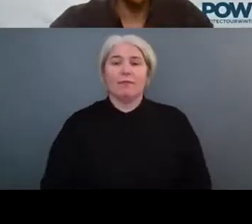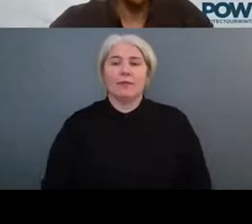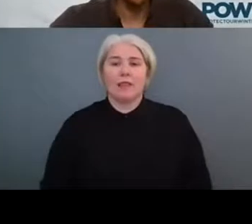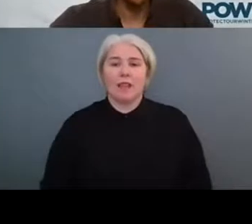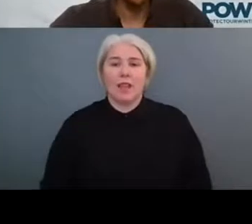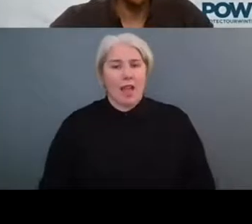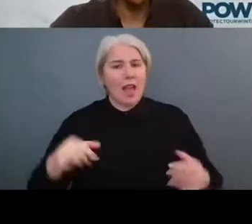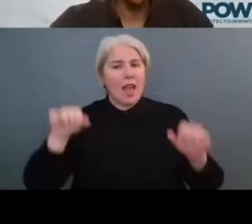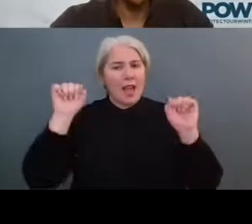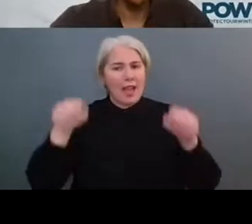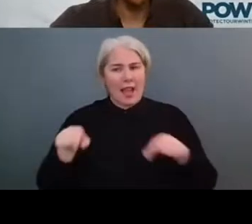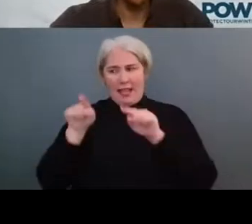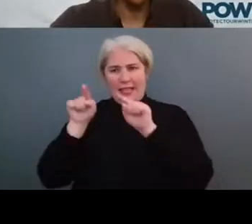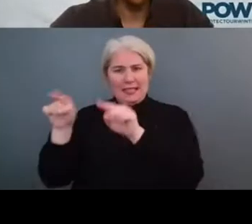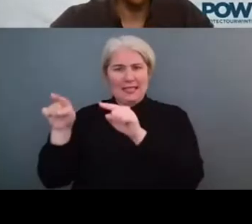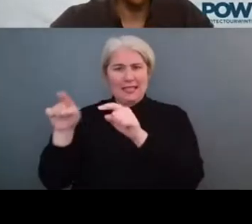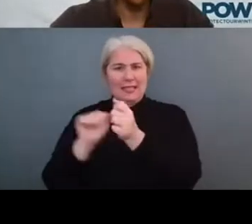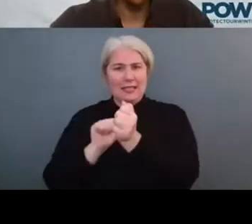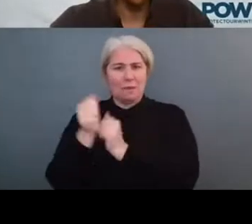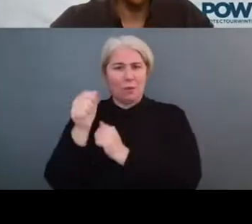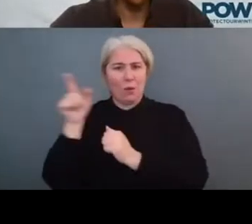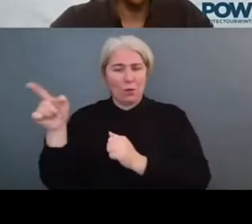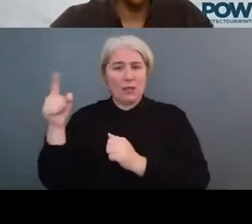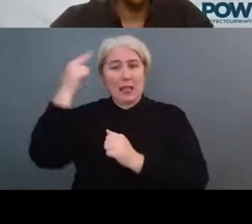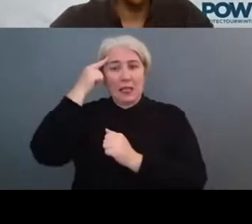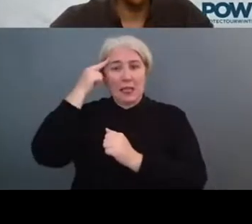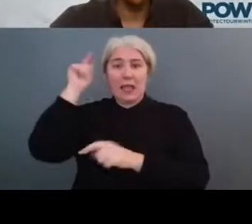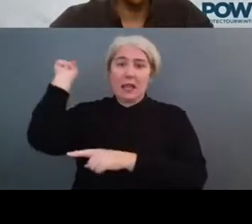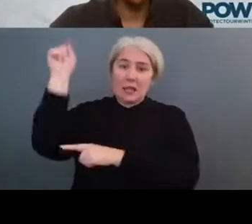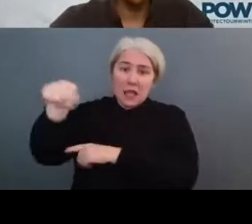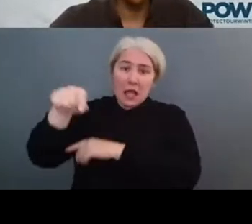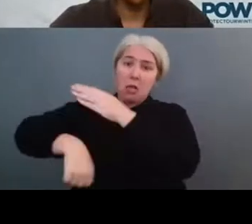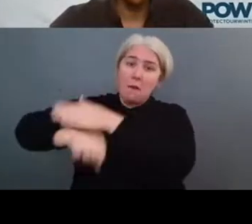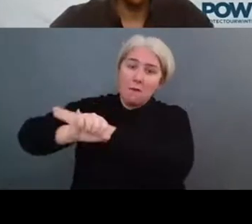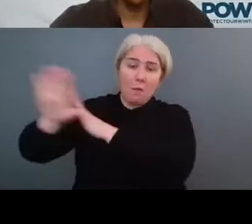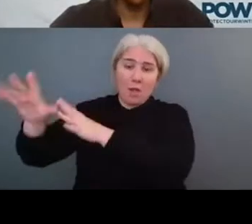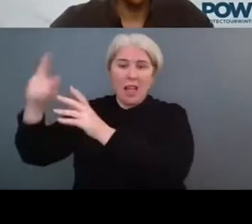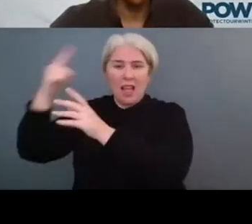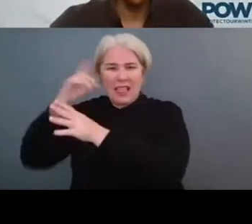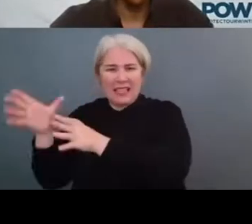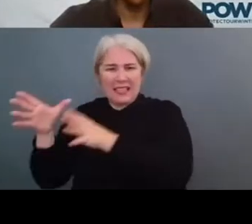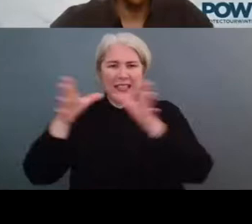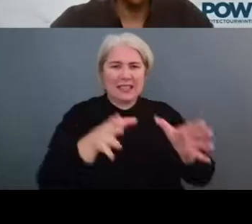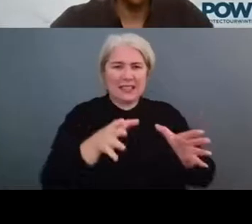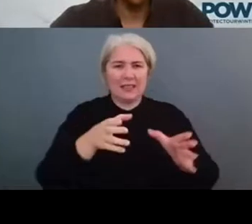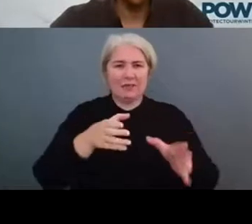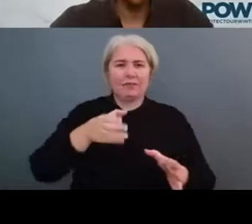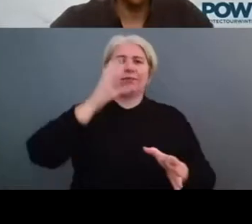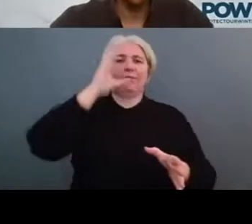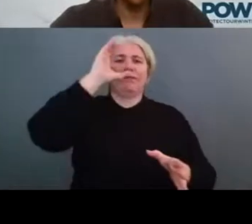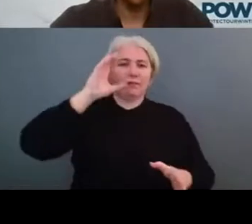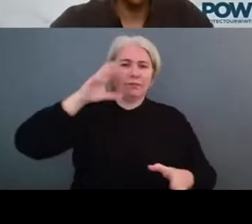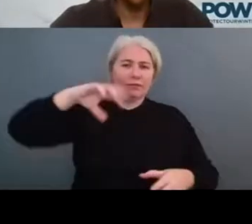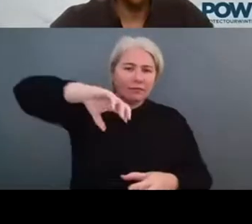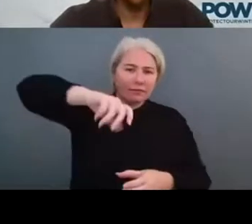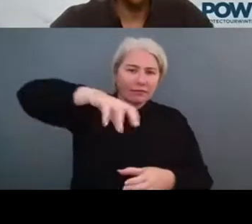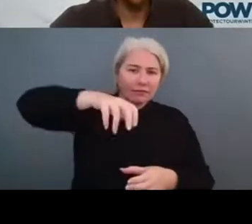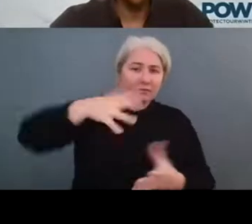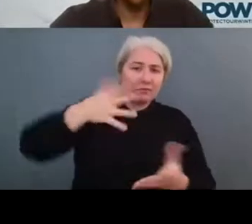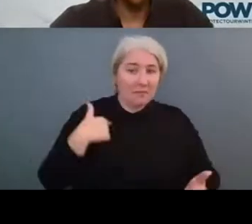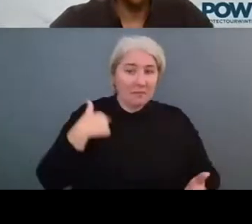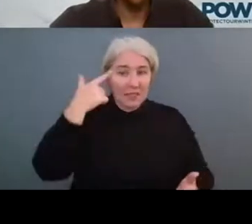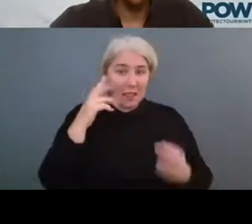The issue of of water. Yeah. And and maybe we can discuss it later if